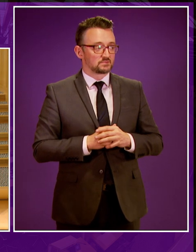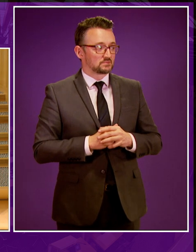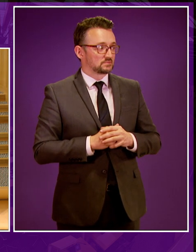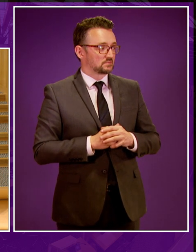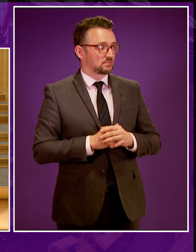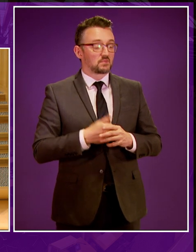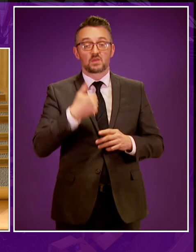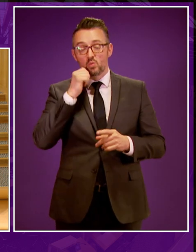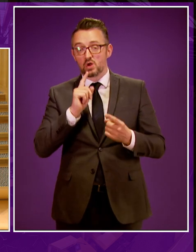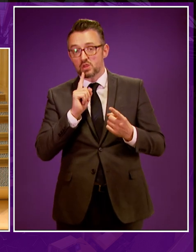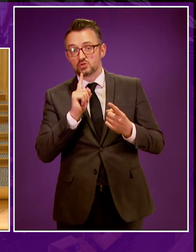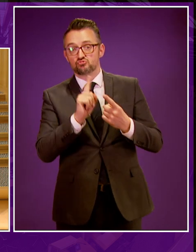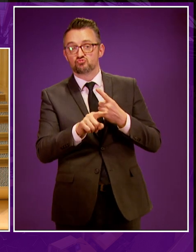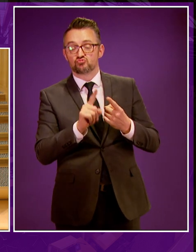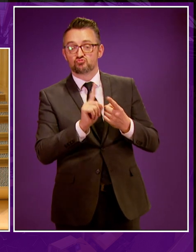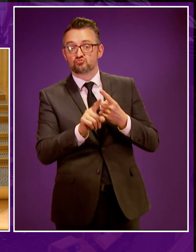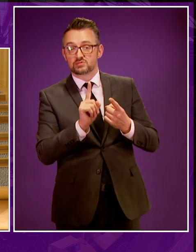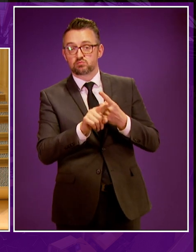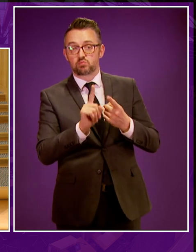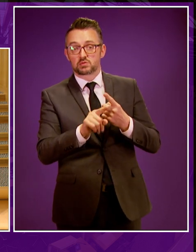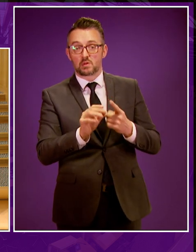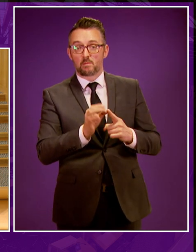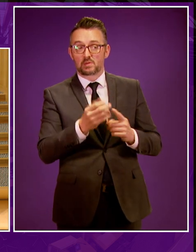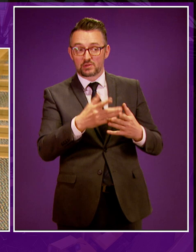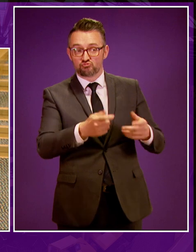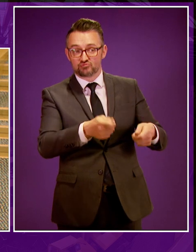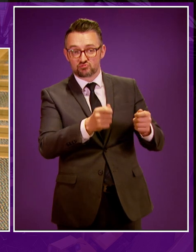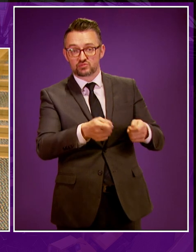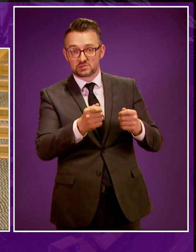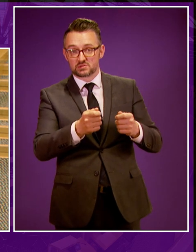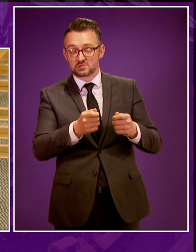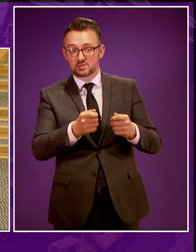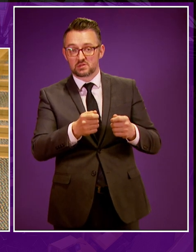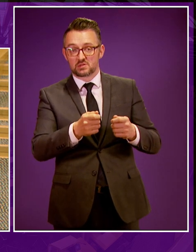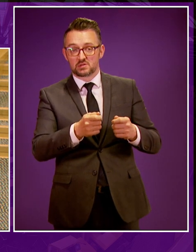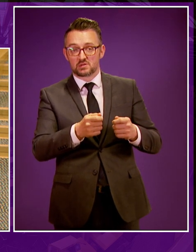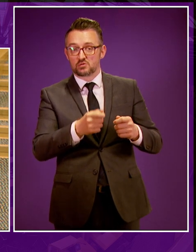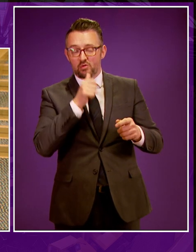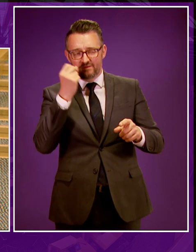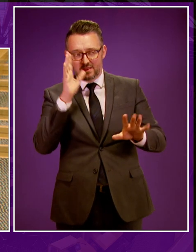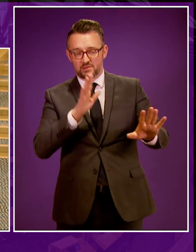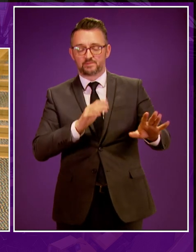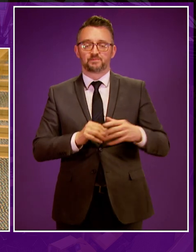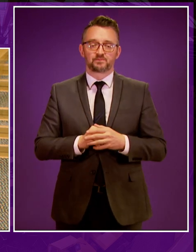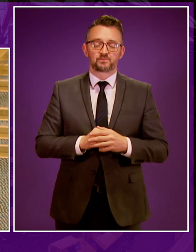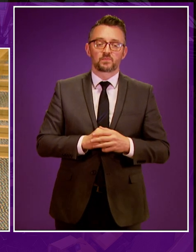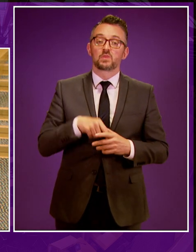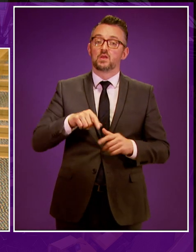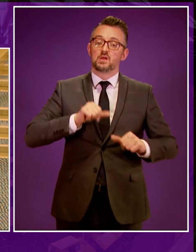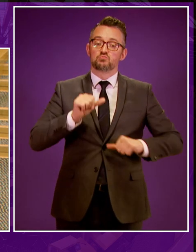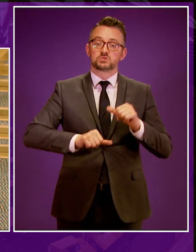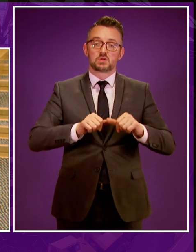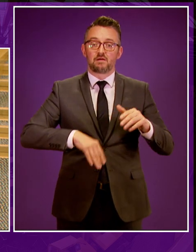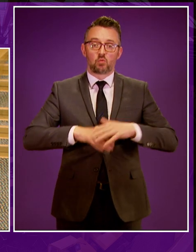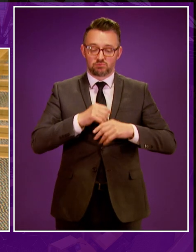I will respond to the points, I will, however, respond to the points that have been raised by Conservative members in debate, so they're not going to be forgotten. But throughout this process,